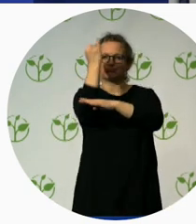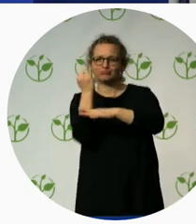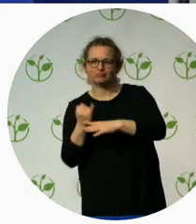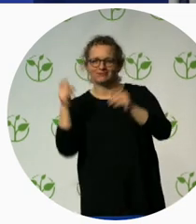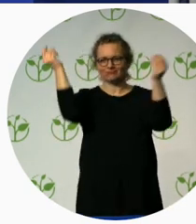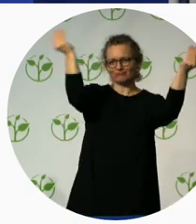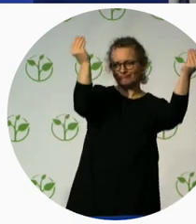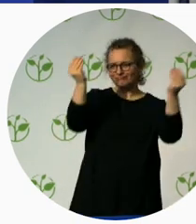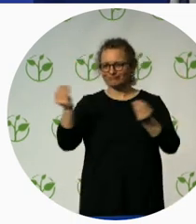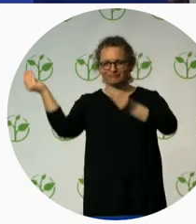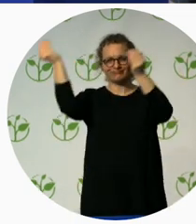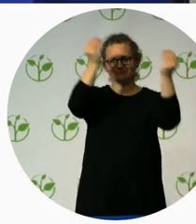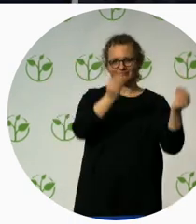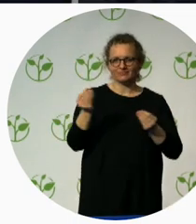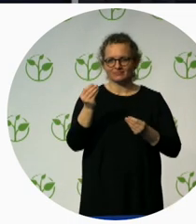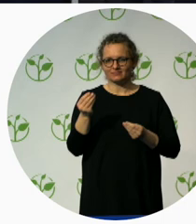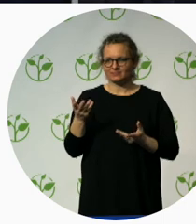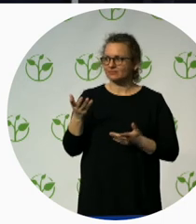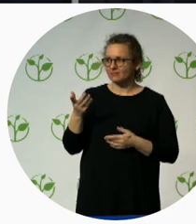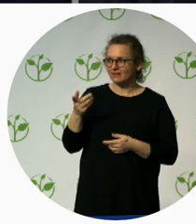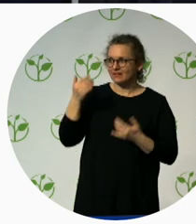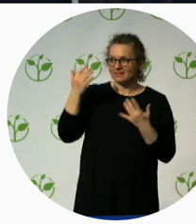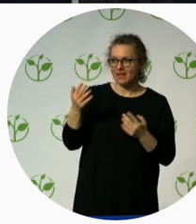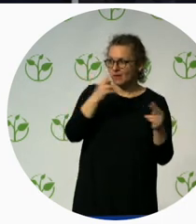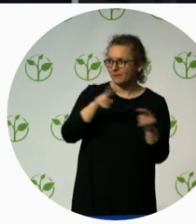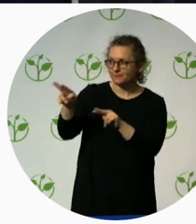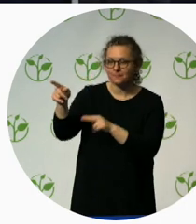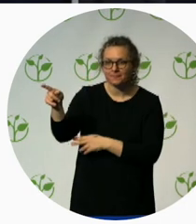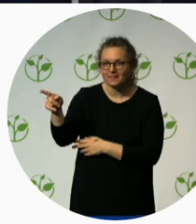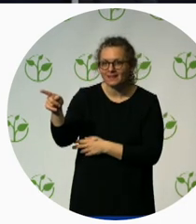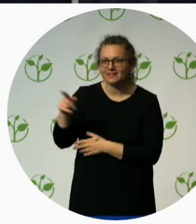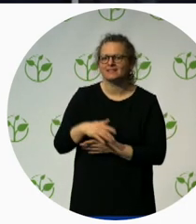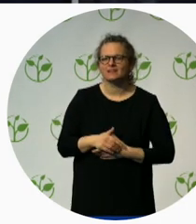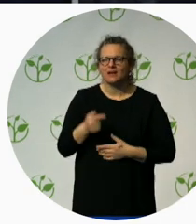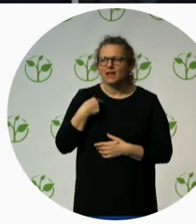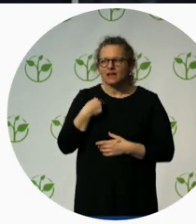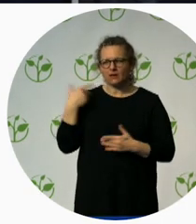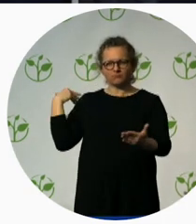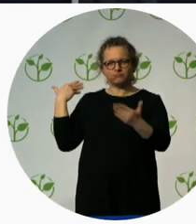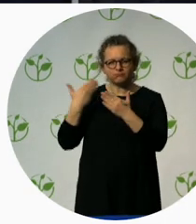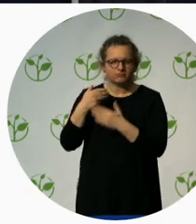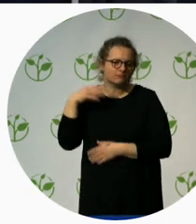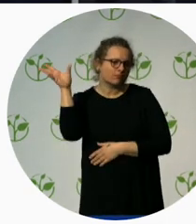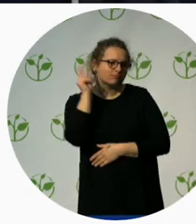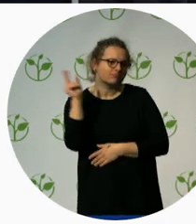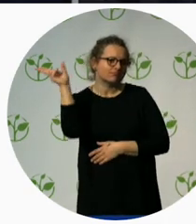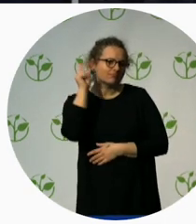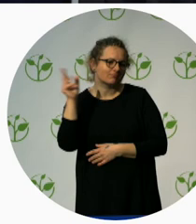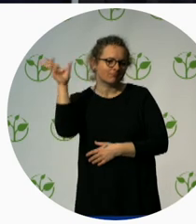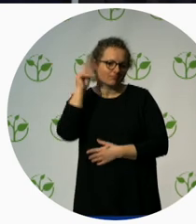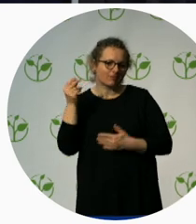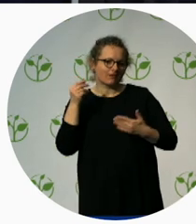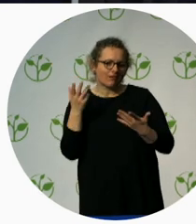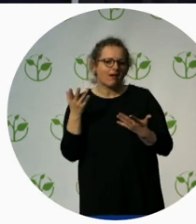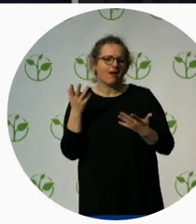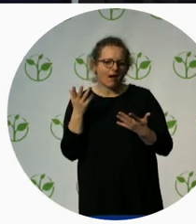Can you? Yes, you can hear me. What I've been doing was listening because one of the parts of accessible